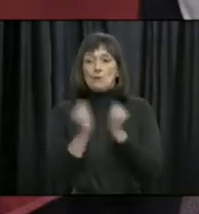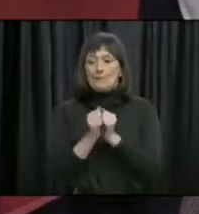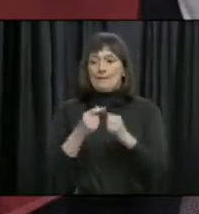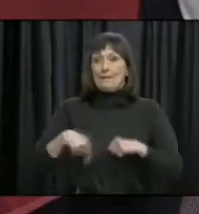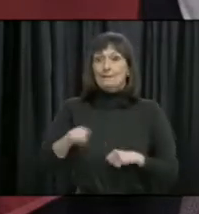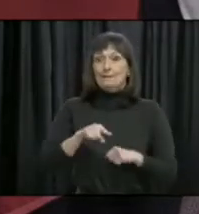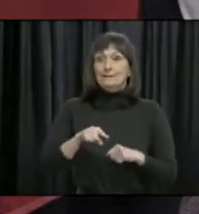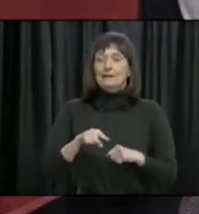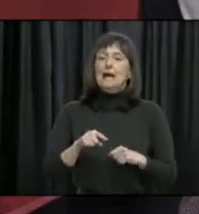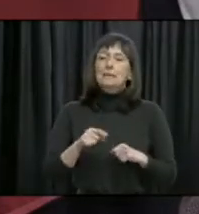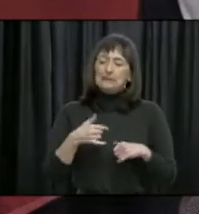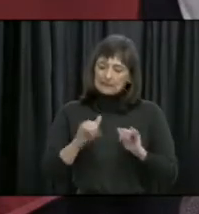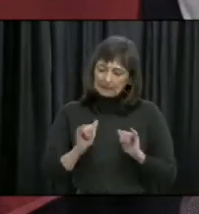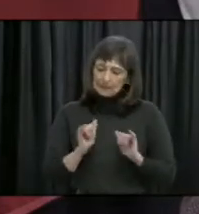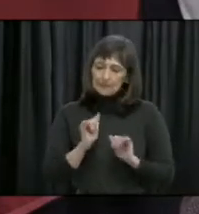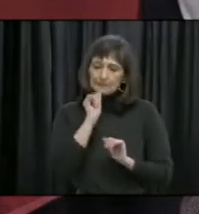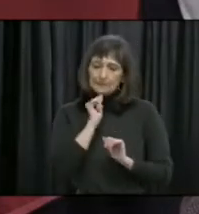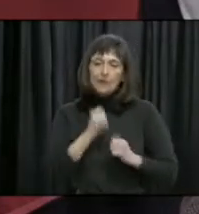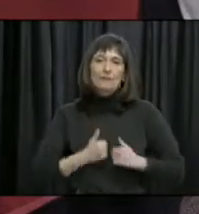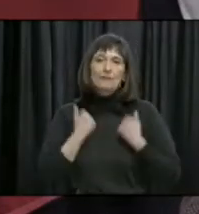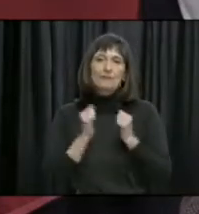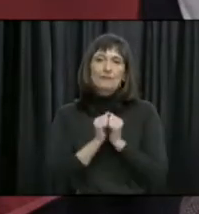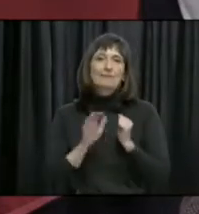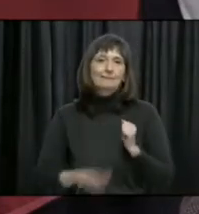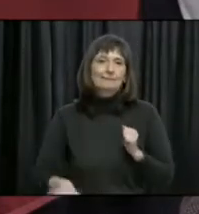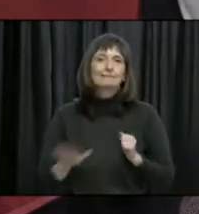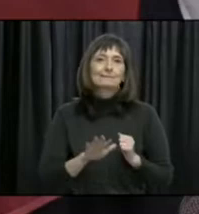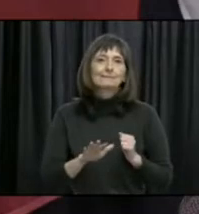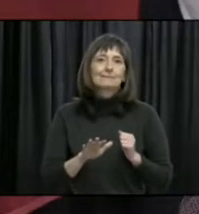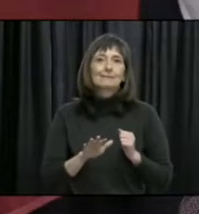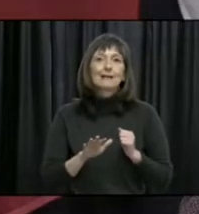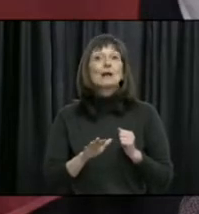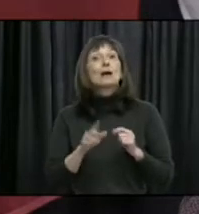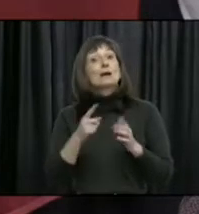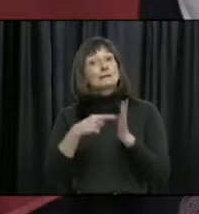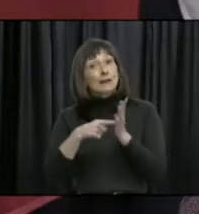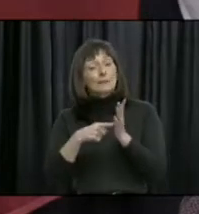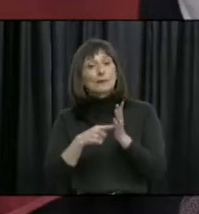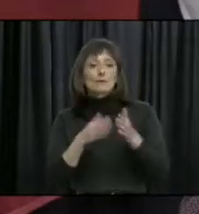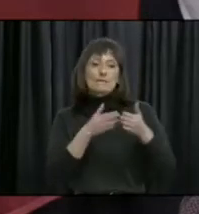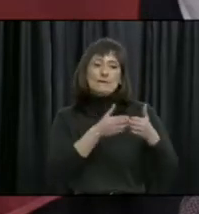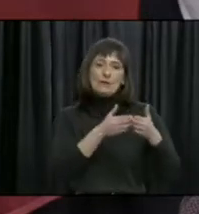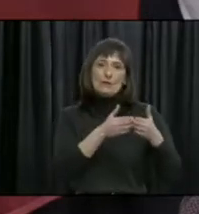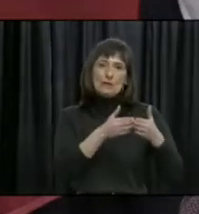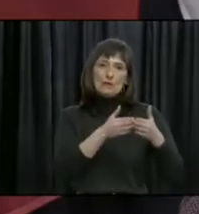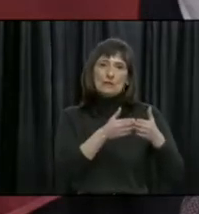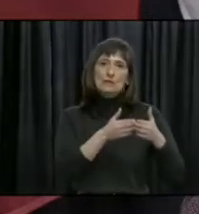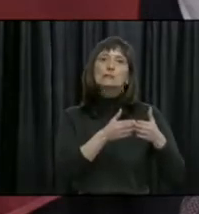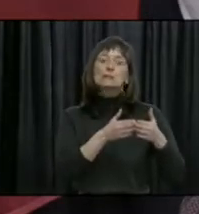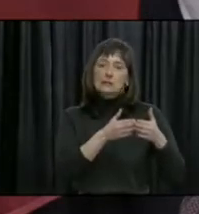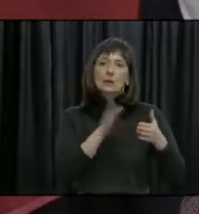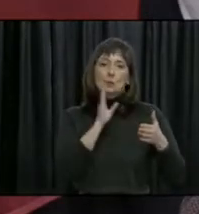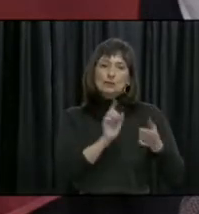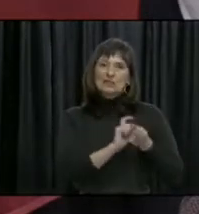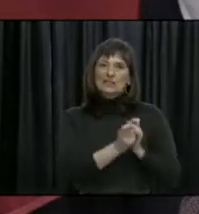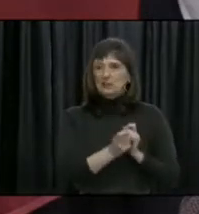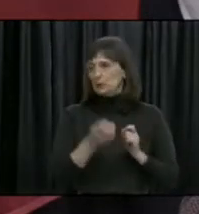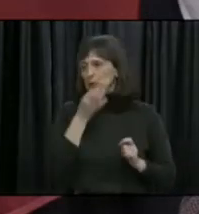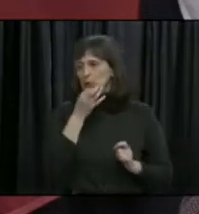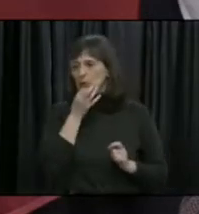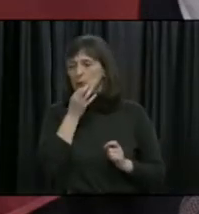Part of what you will hear on Monday, hopefully, are the changes to the provincial ferries. Now, a public advisory will be issued just shortly